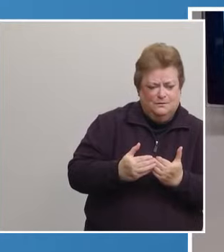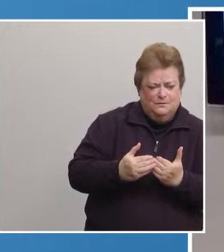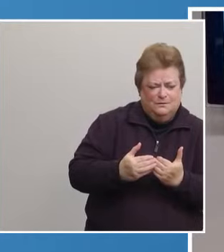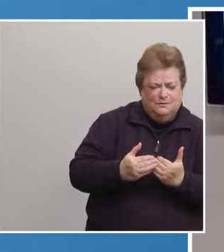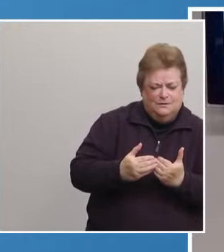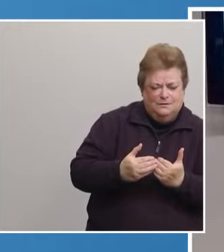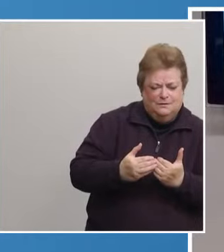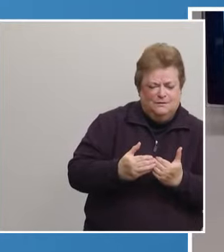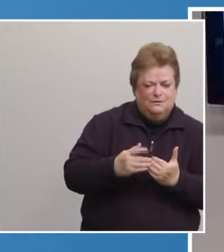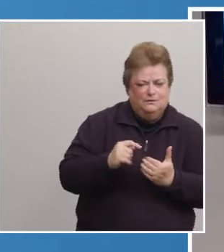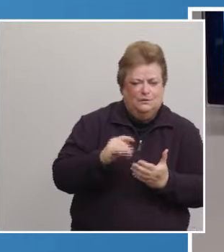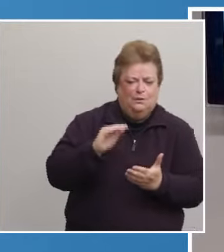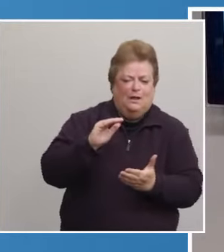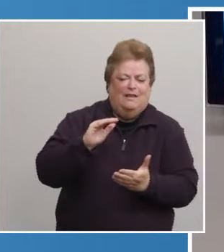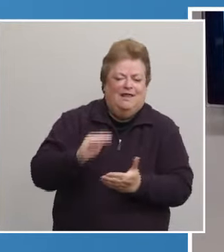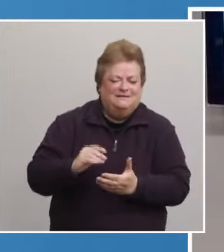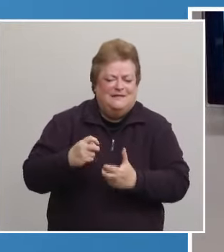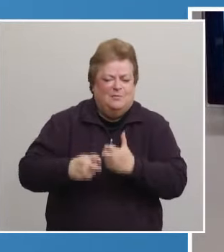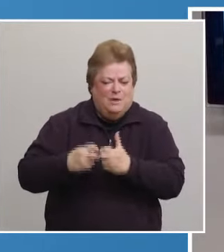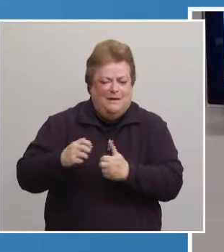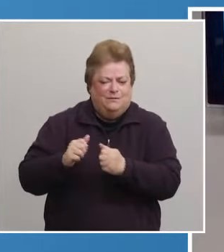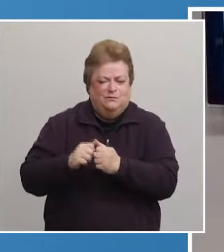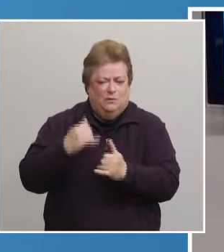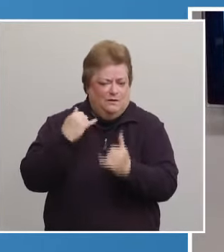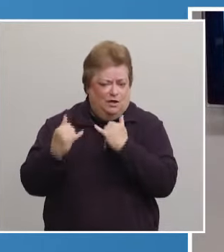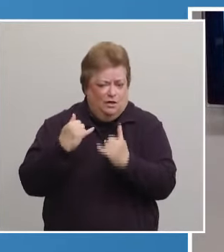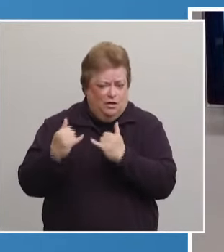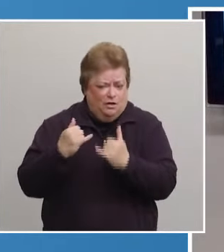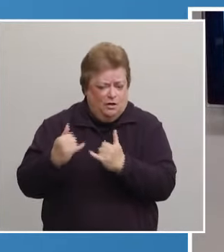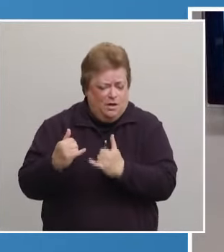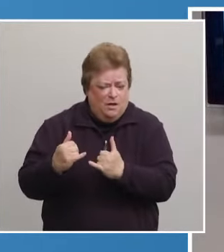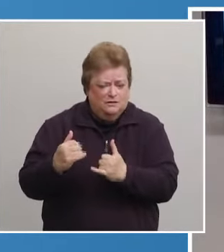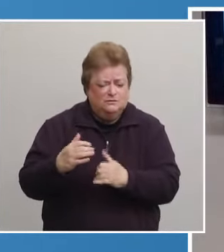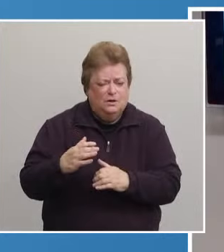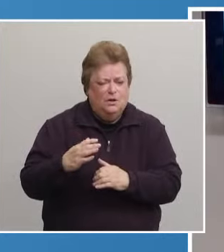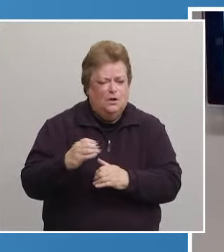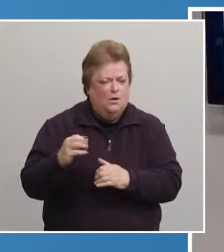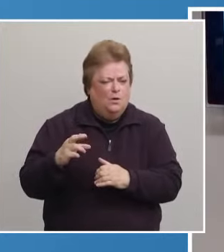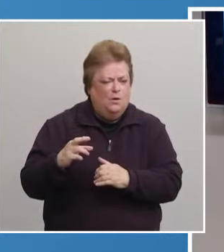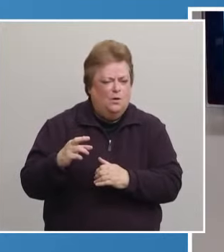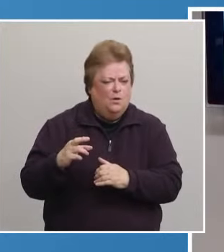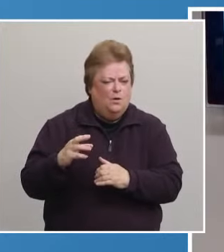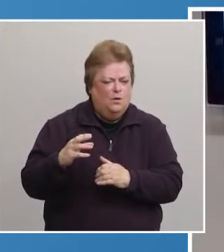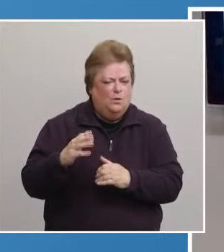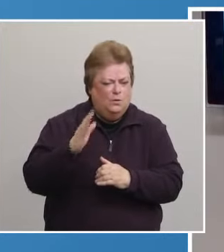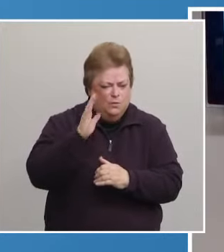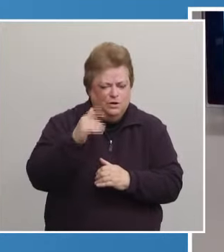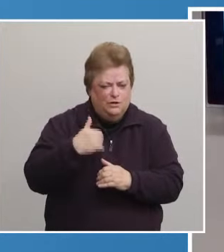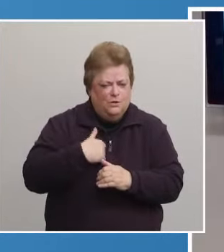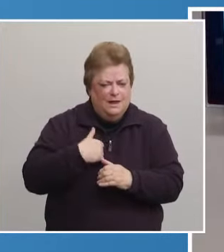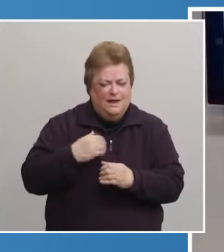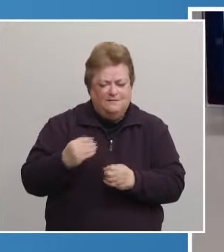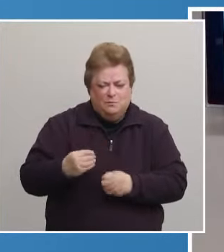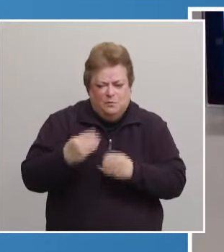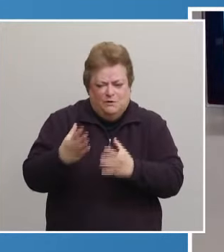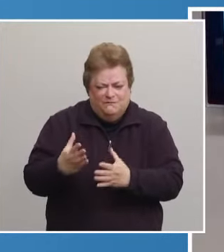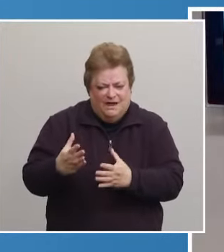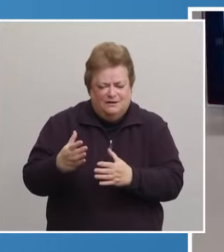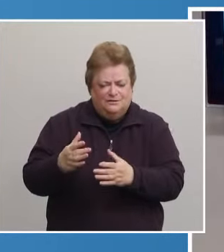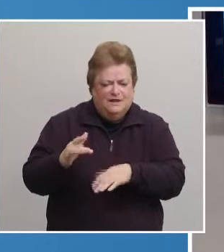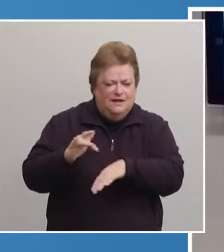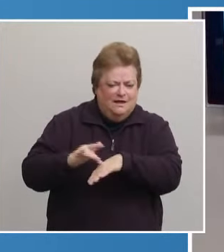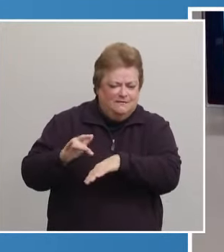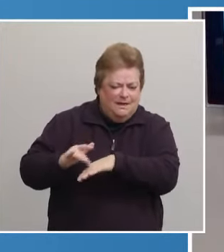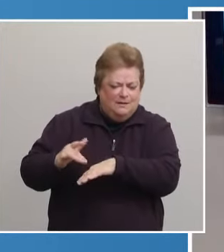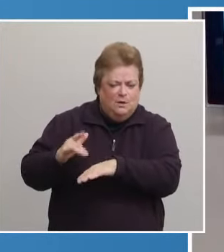volume that you imagine you might have, or the vaccine clinics going to be mass vaccines, or are you going to have providers available later